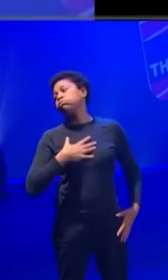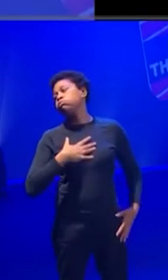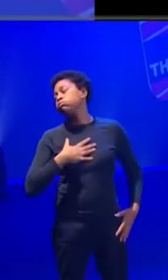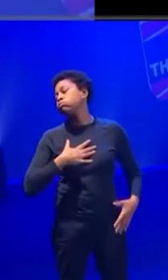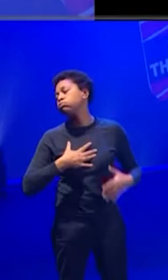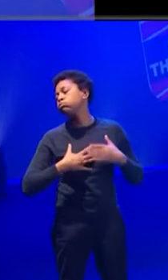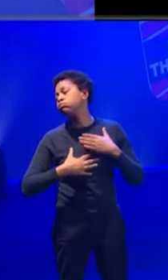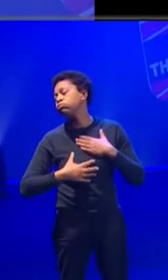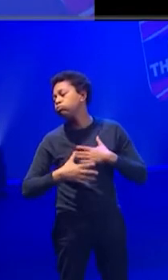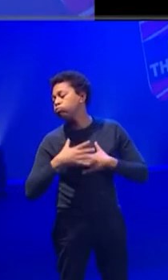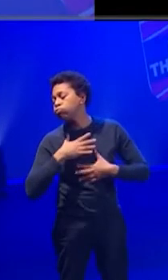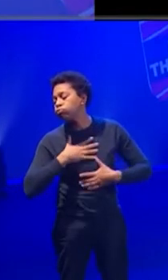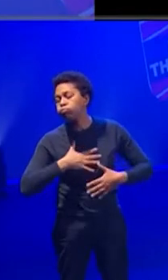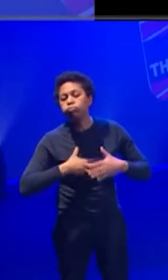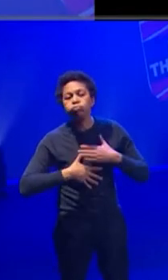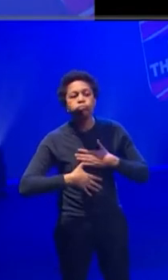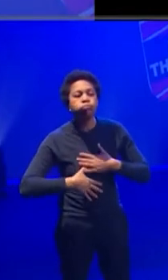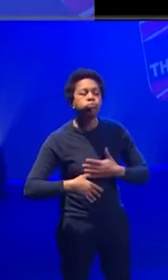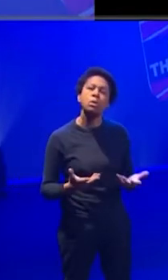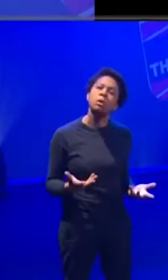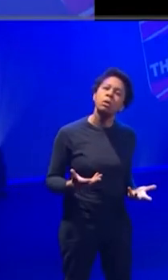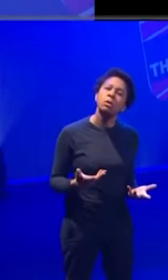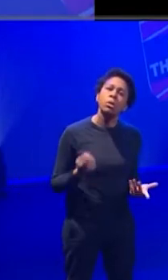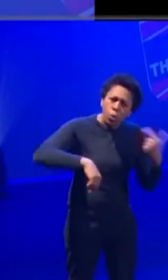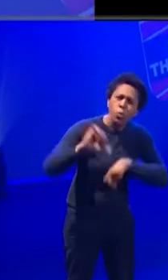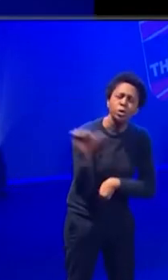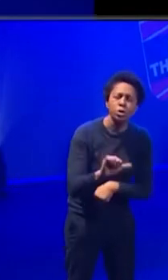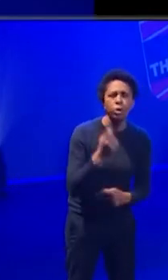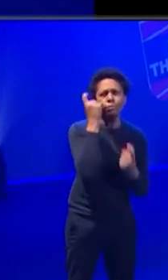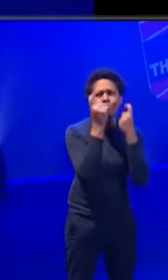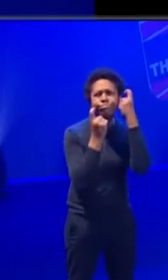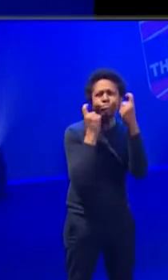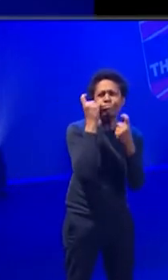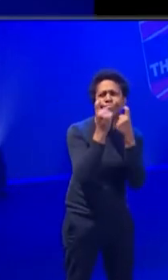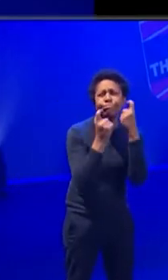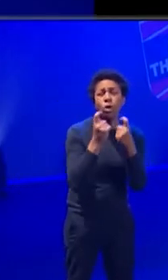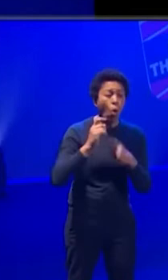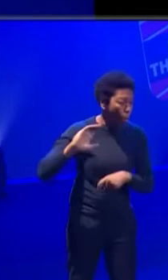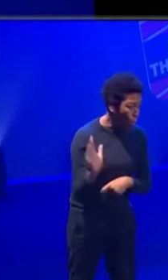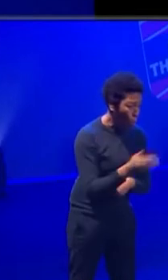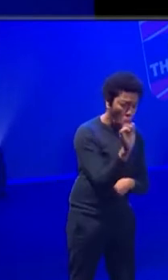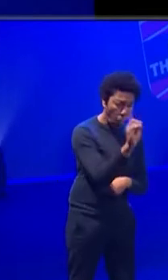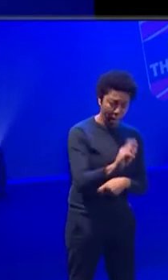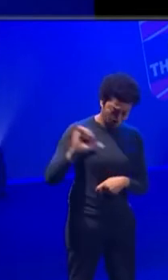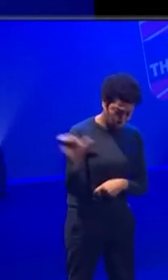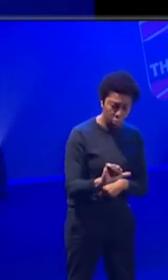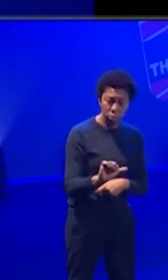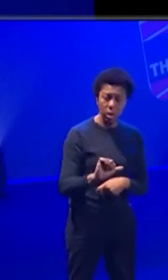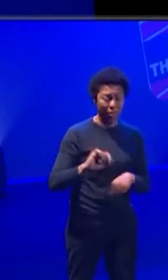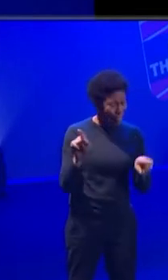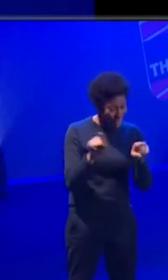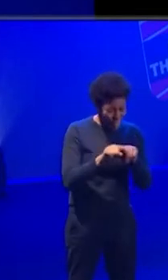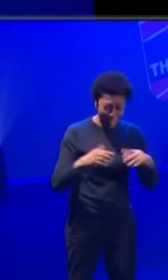ensuring that we always give consideration. Everybody should have the same access, fair access to theatre